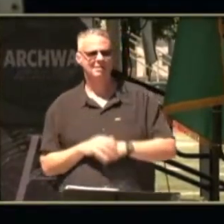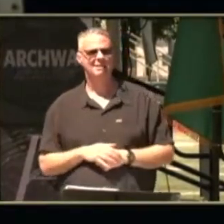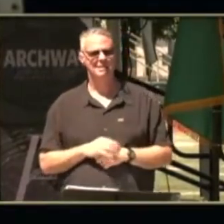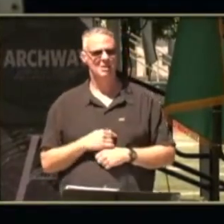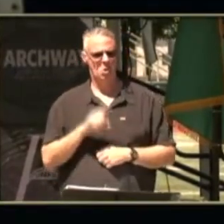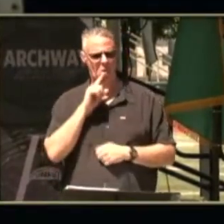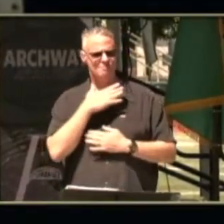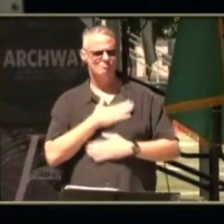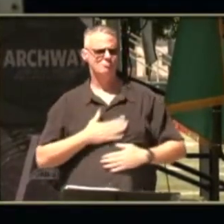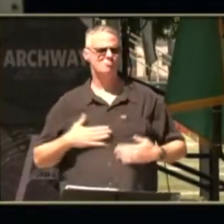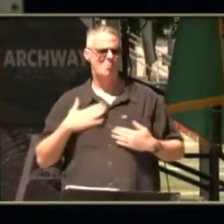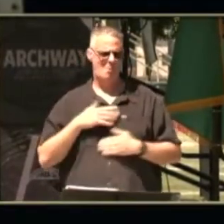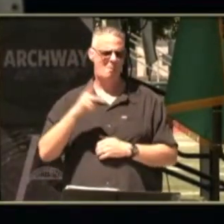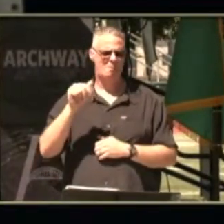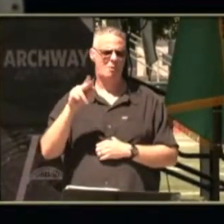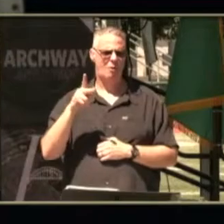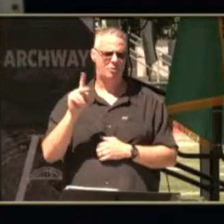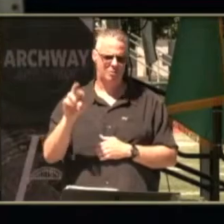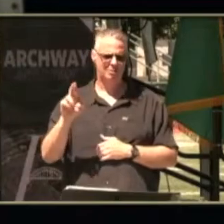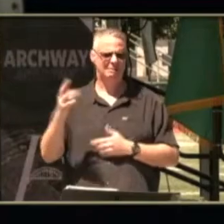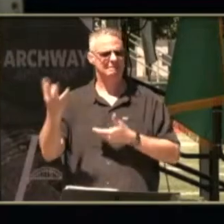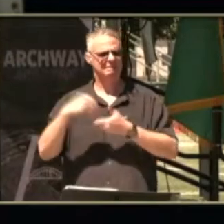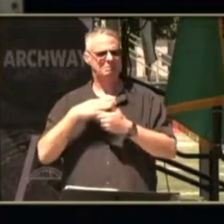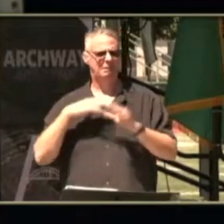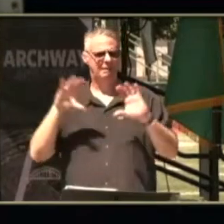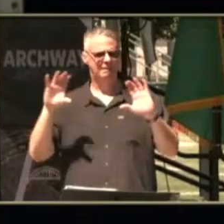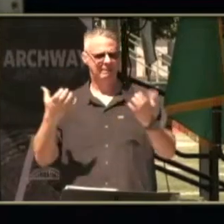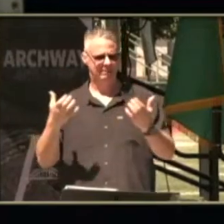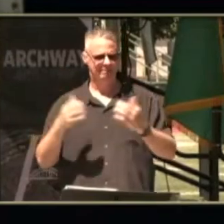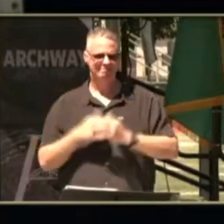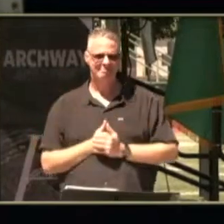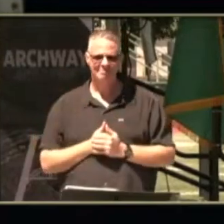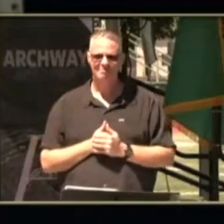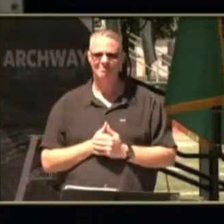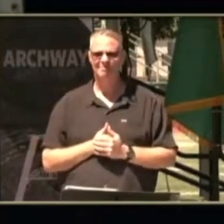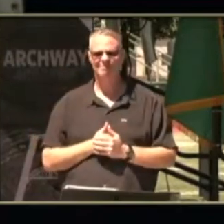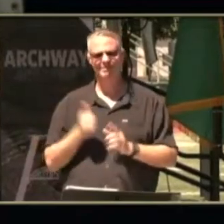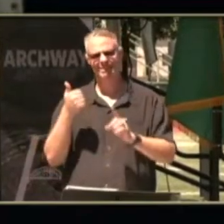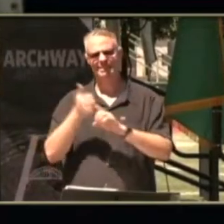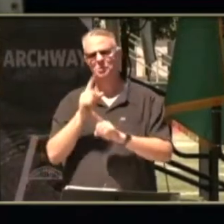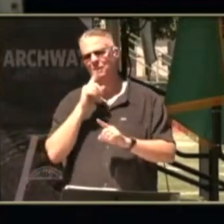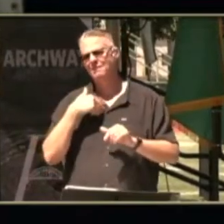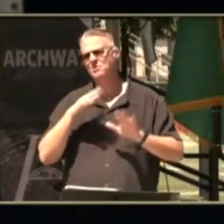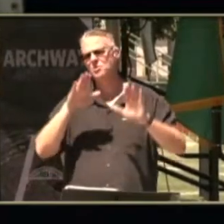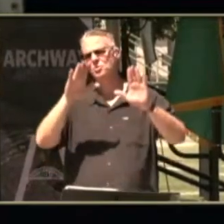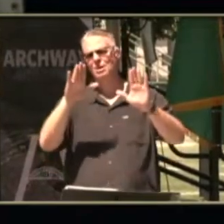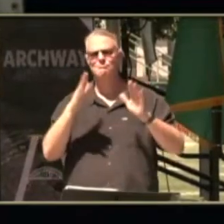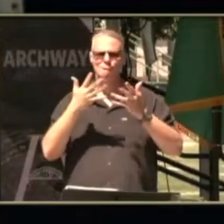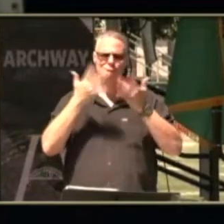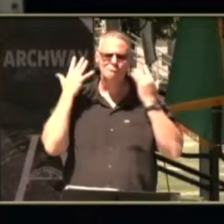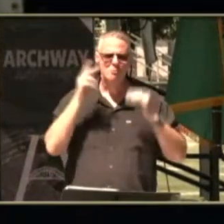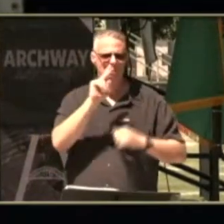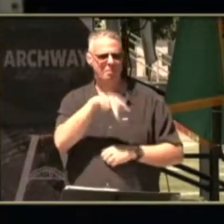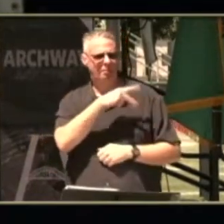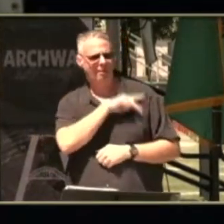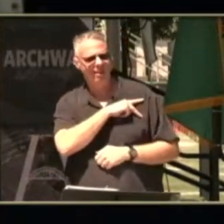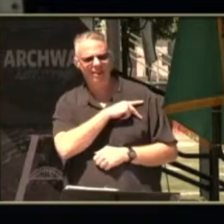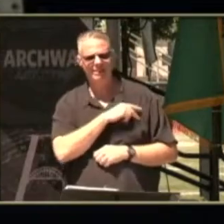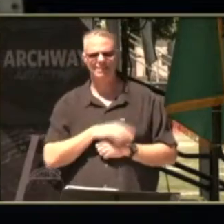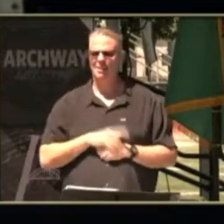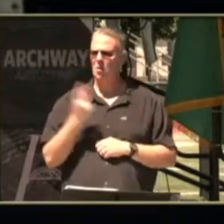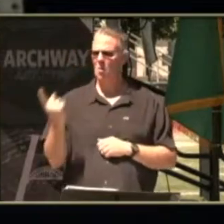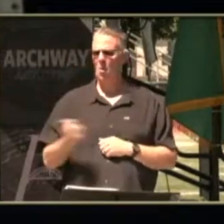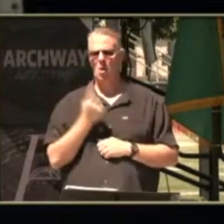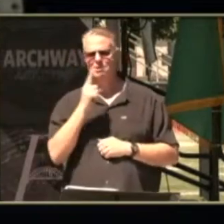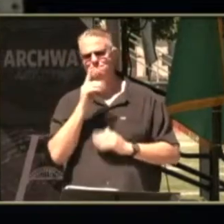really have enjoyed having parker in my class he has a great personality he is always so